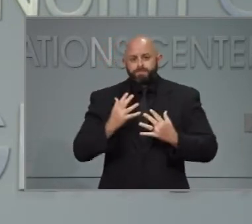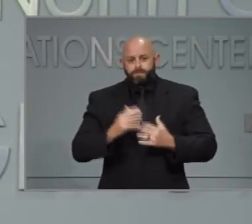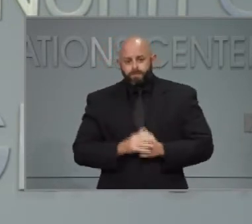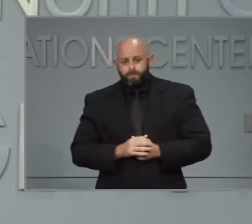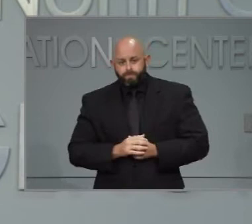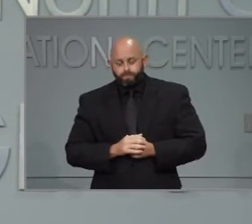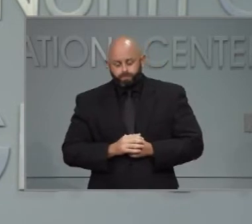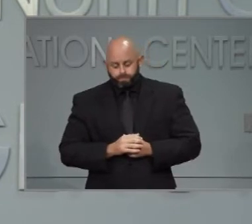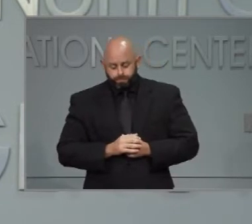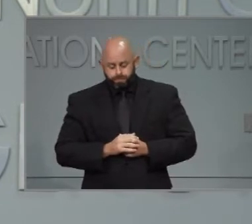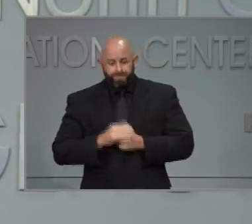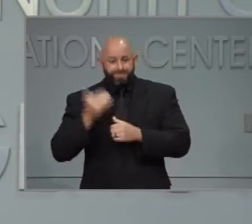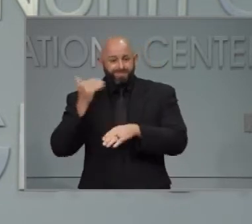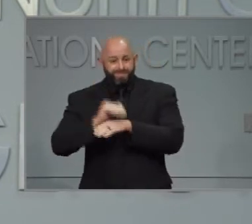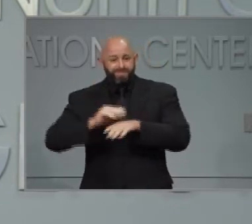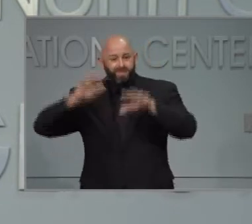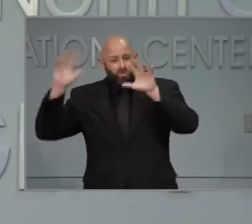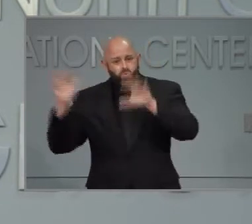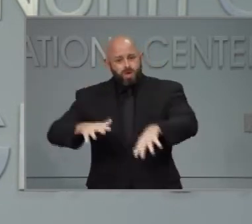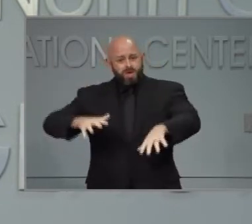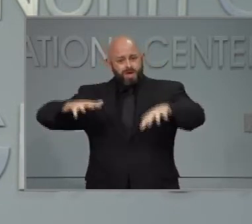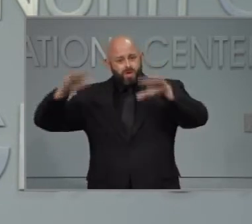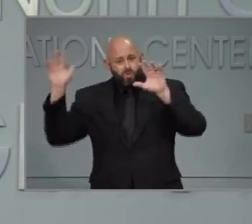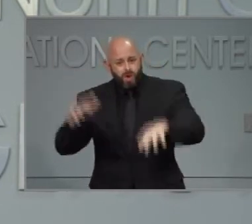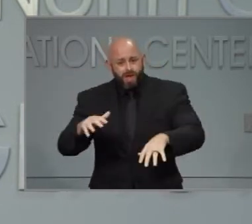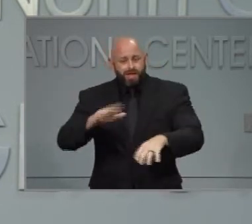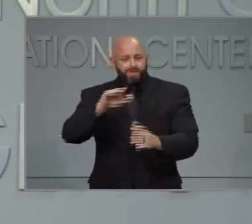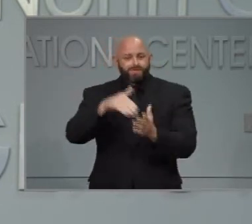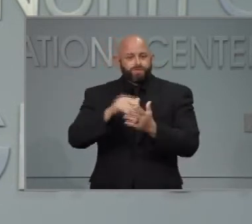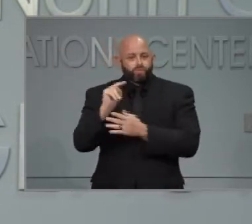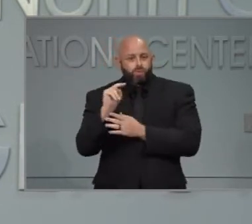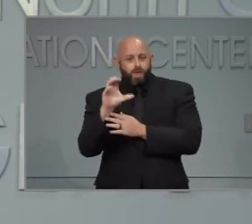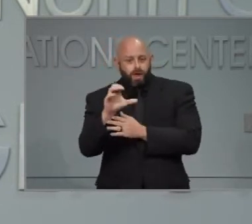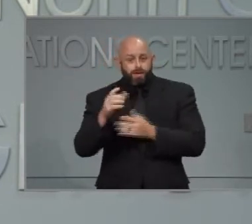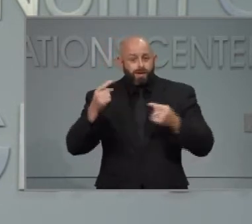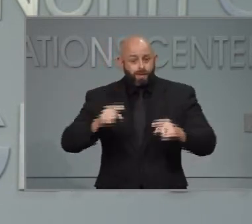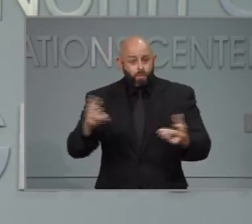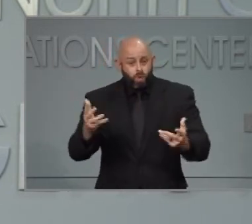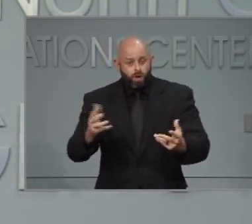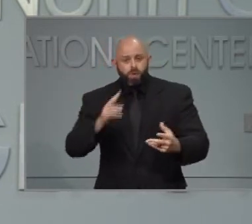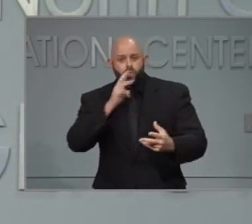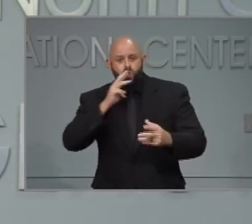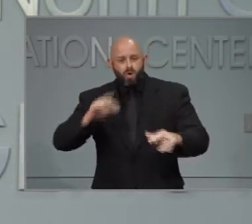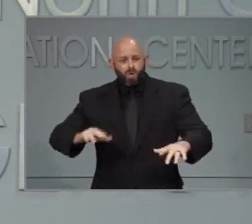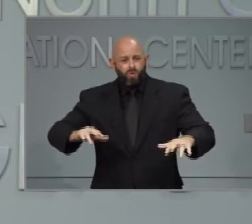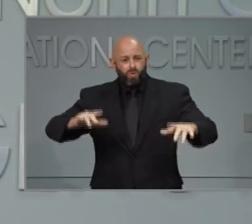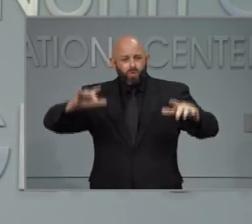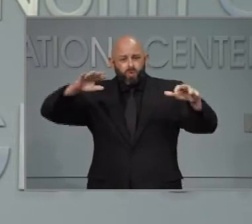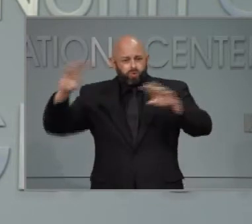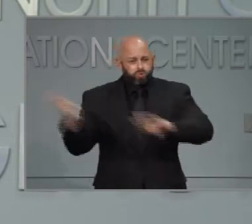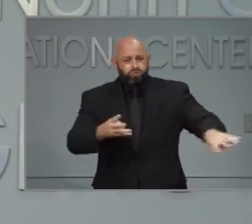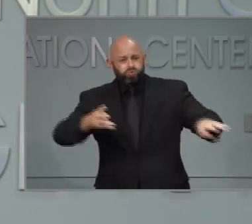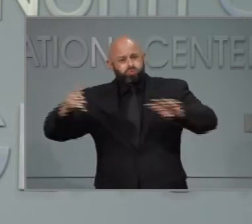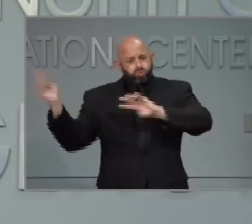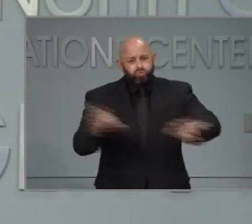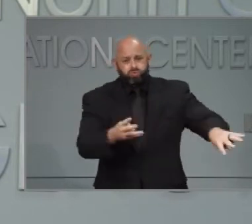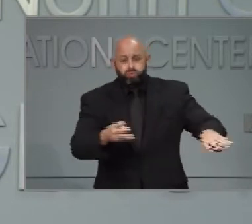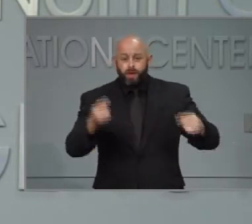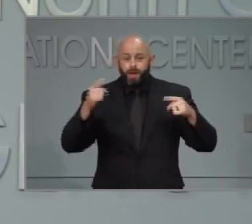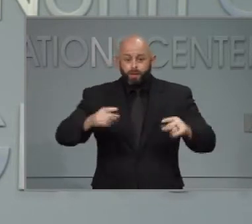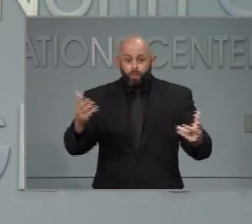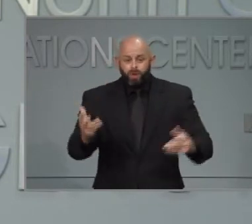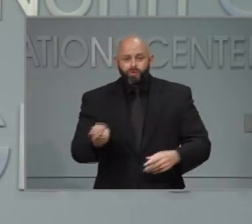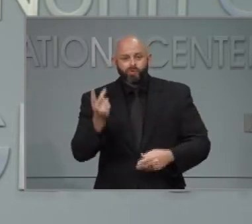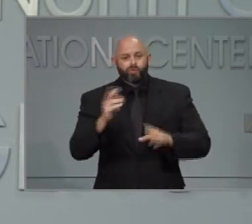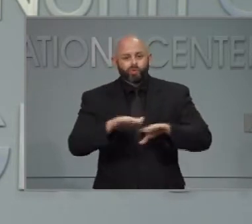rain in central North Carolina led to some swift water rescues. Unfortunately, there are reports of two children who were